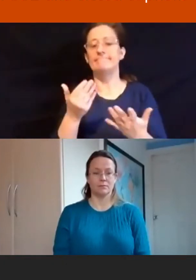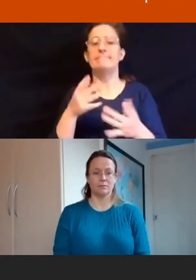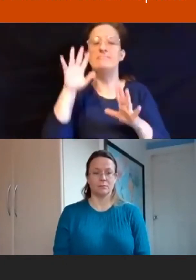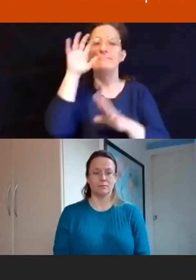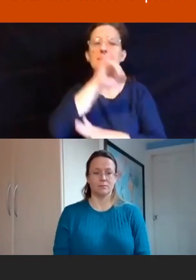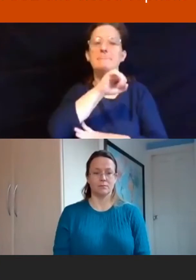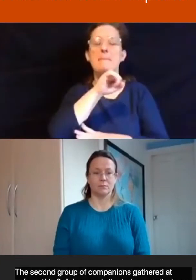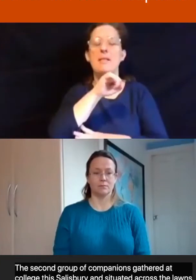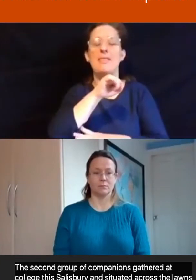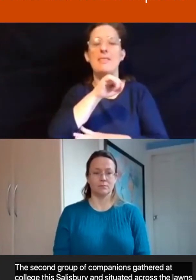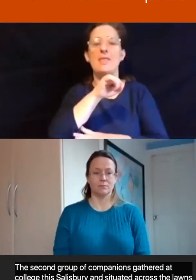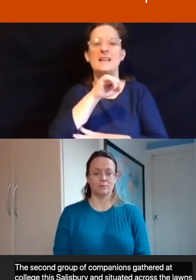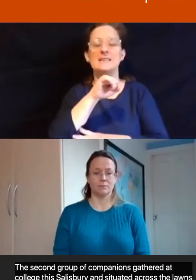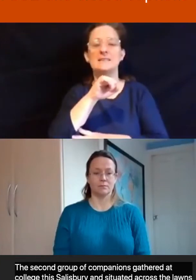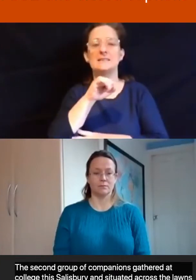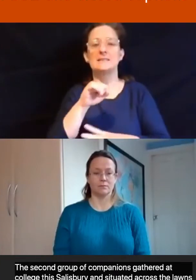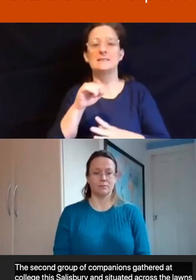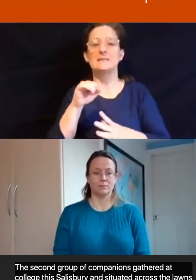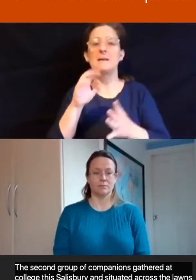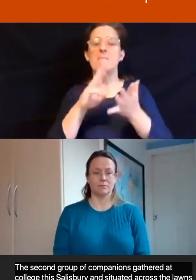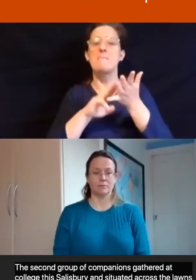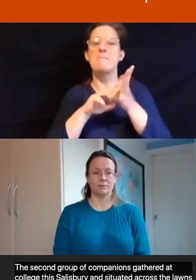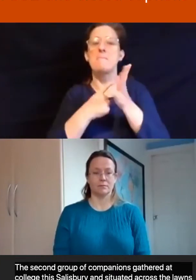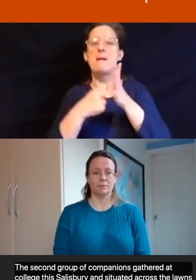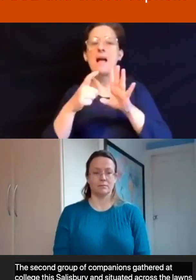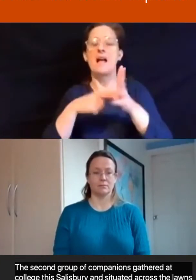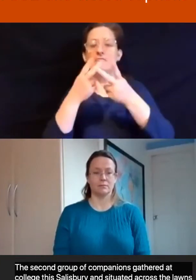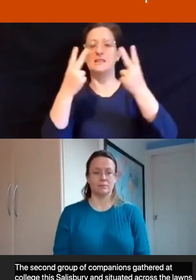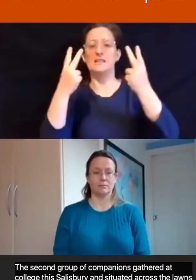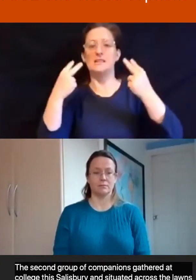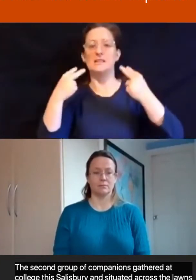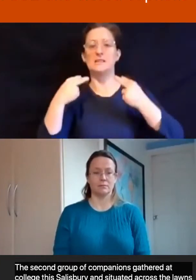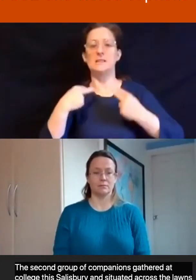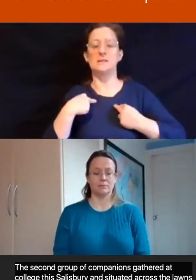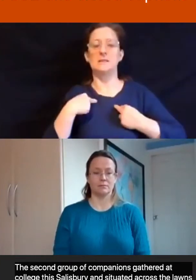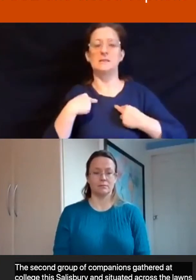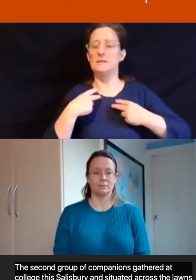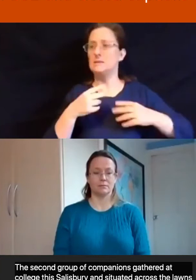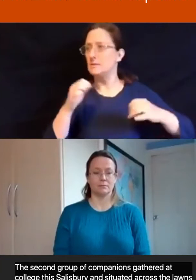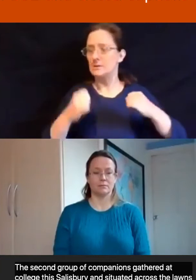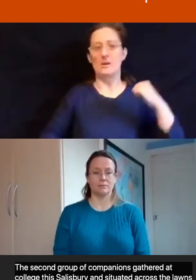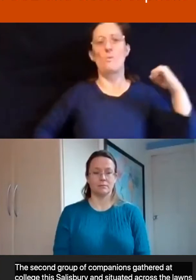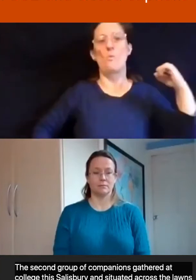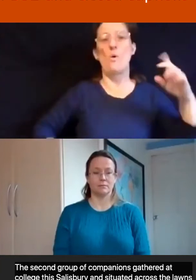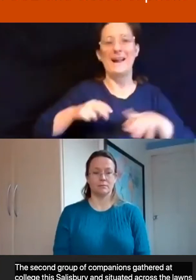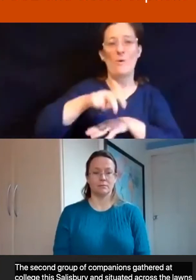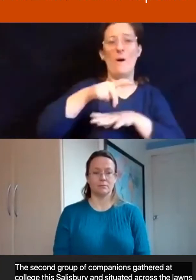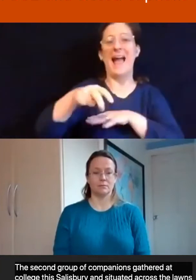statue of Mary, resolute, walking away from the cathedral? What a statue that is.